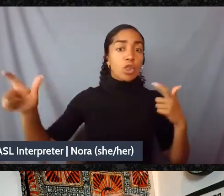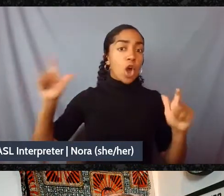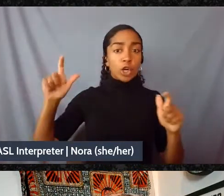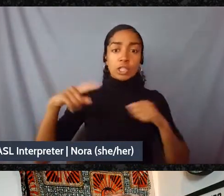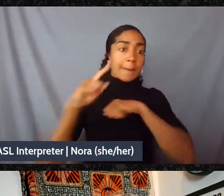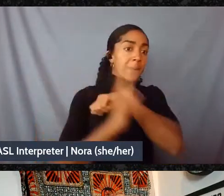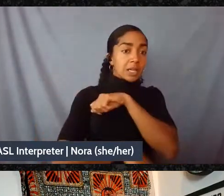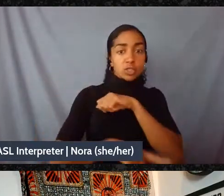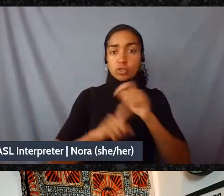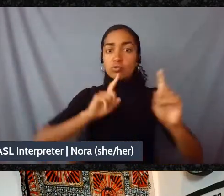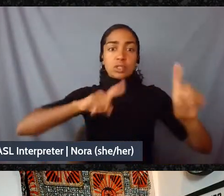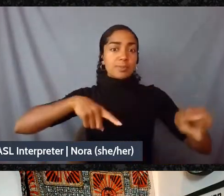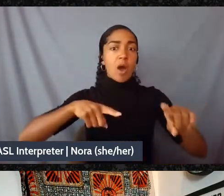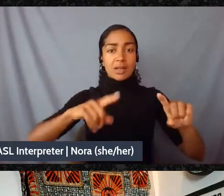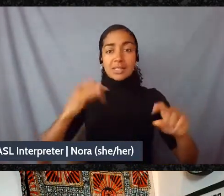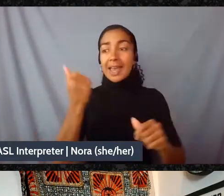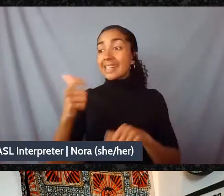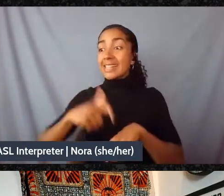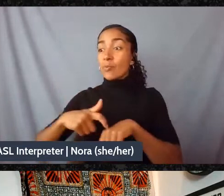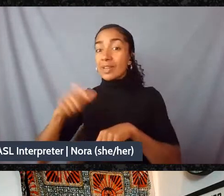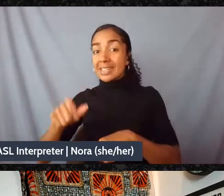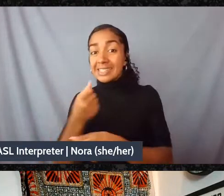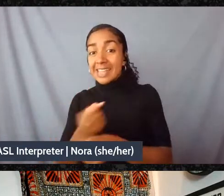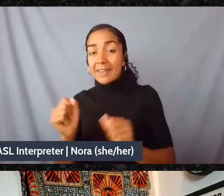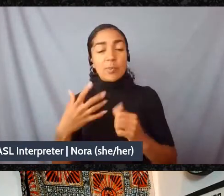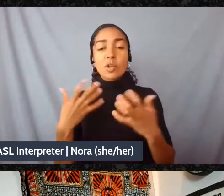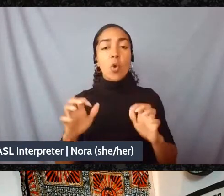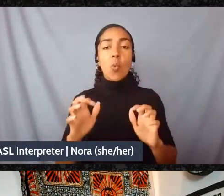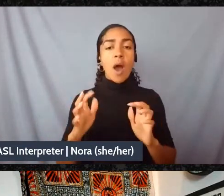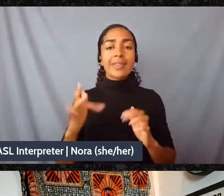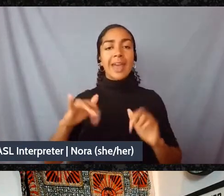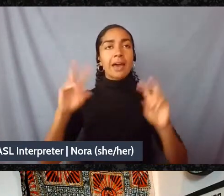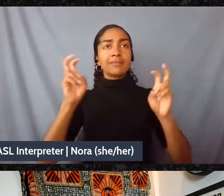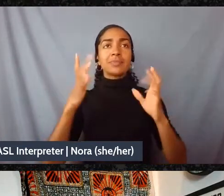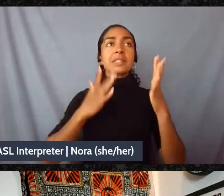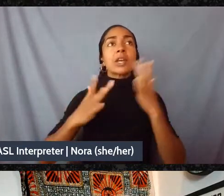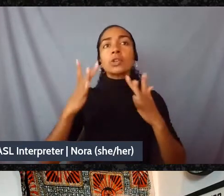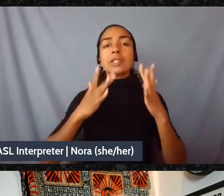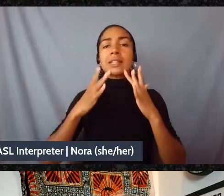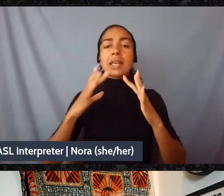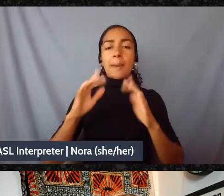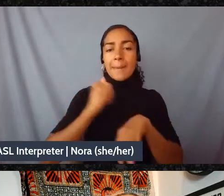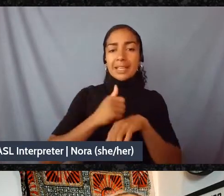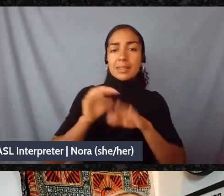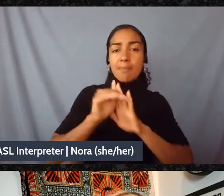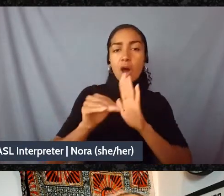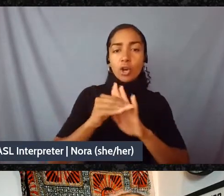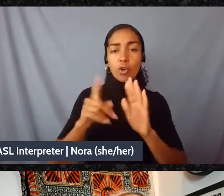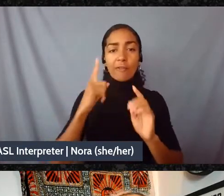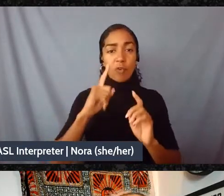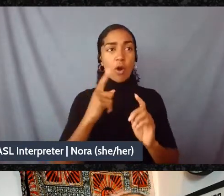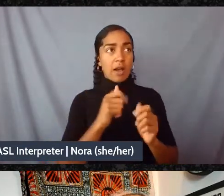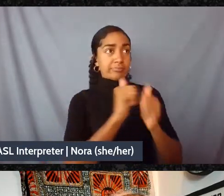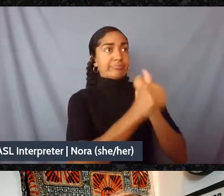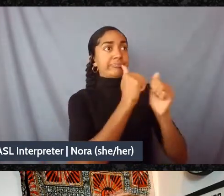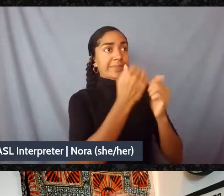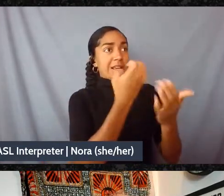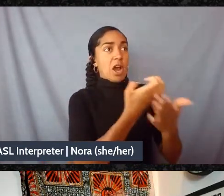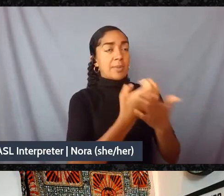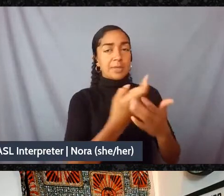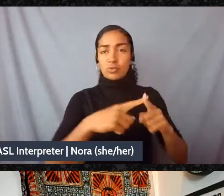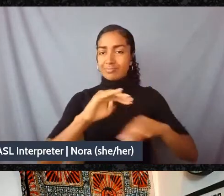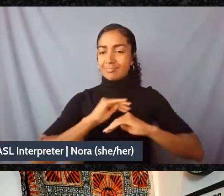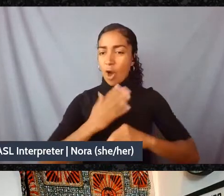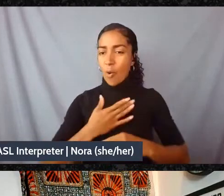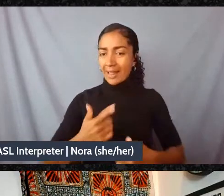need safety and we don't want a scarcity-based, competitive model of an economy for meeting our needs for living. So how do we take